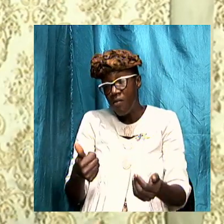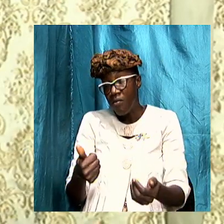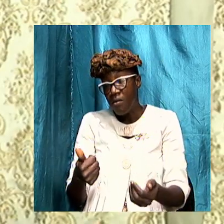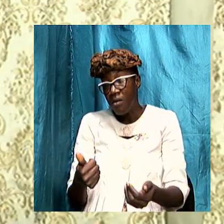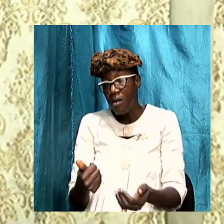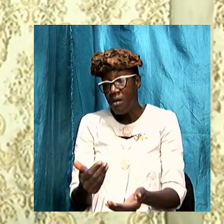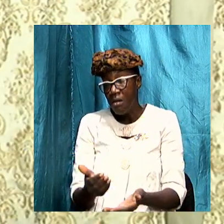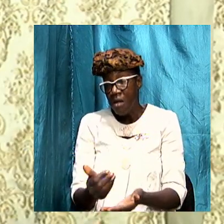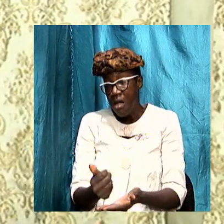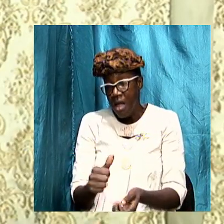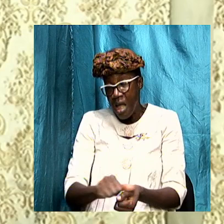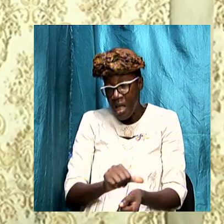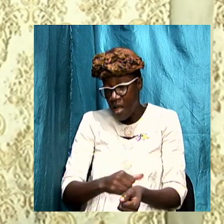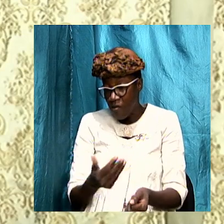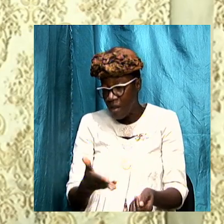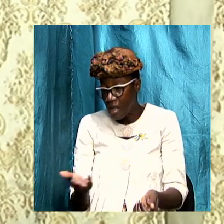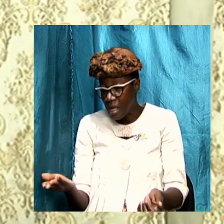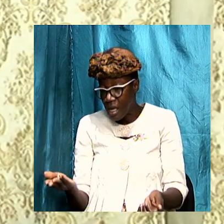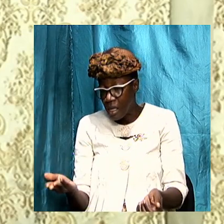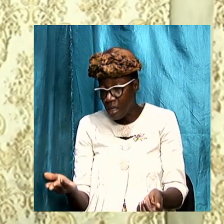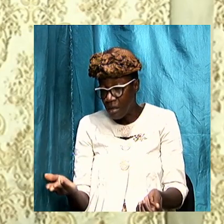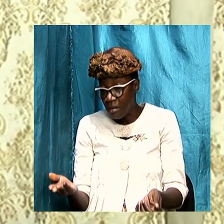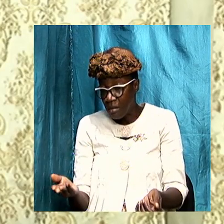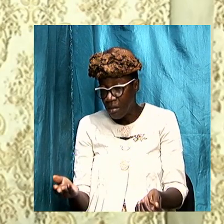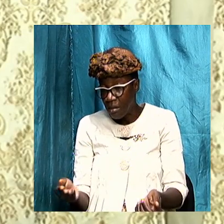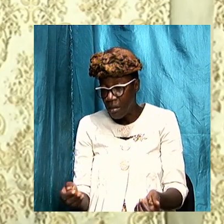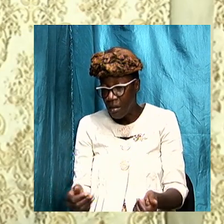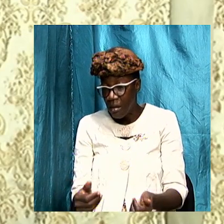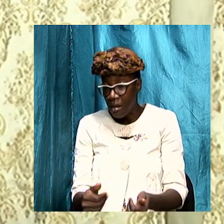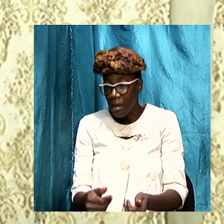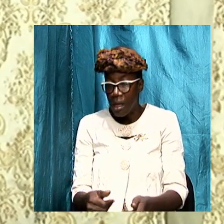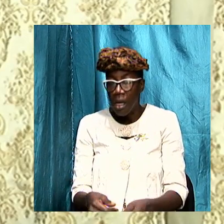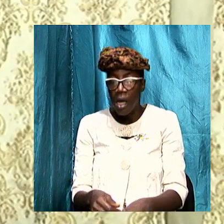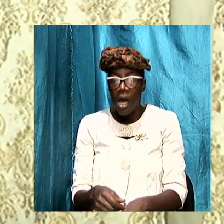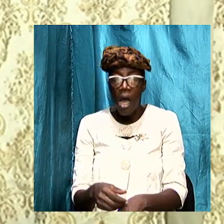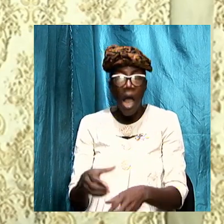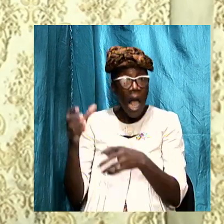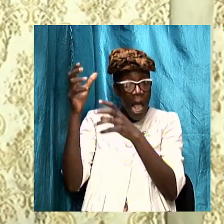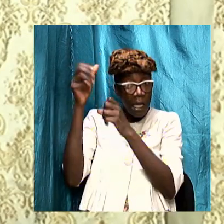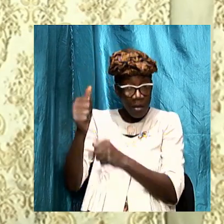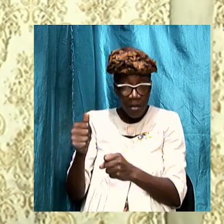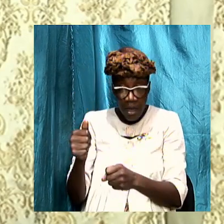exclusion of the one who matters most